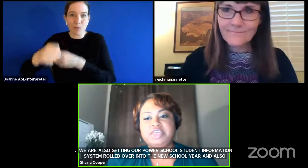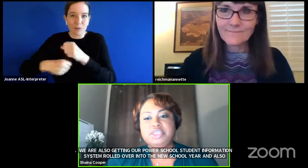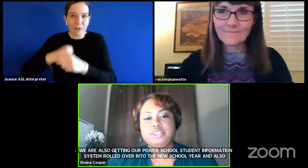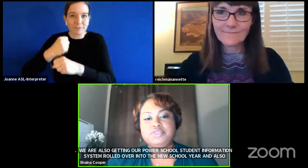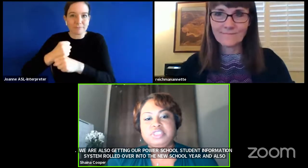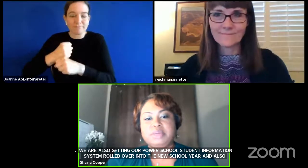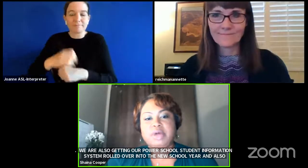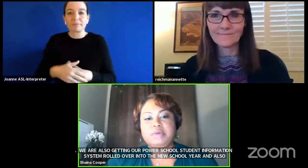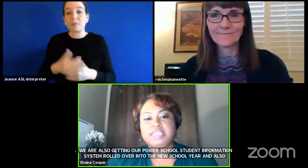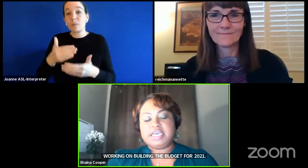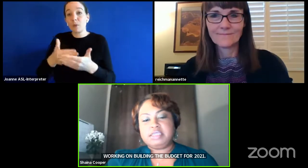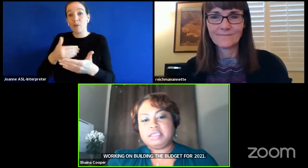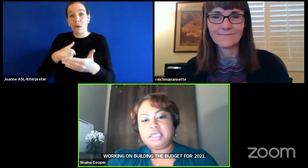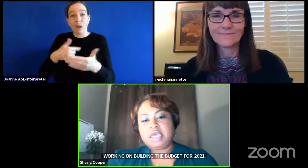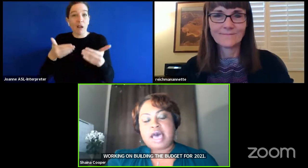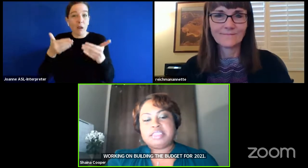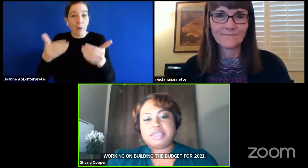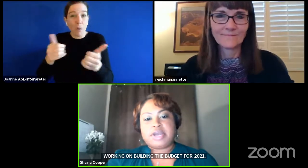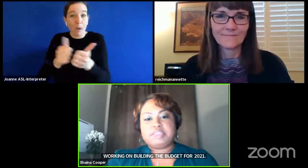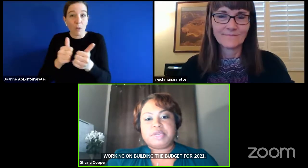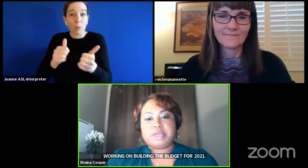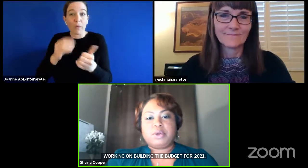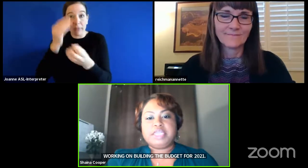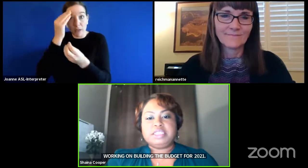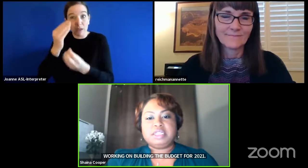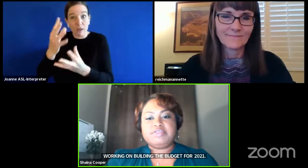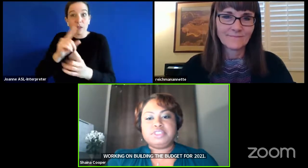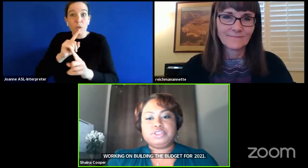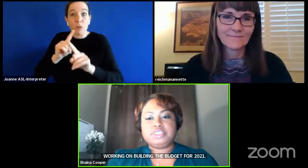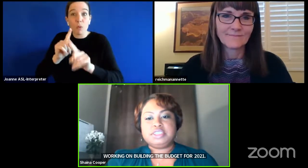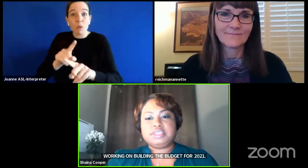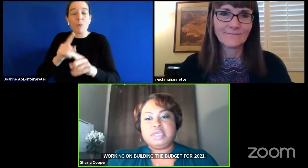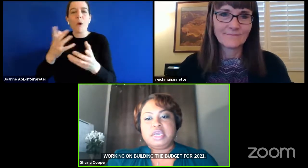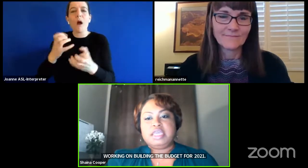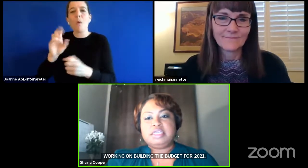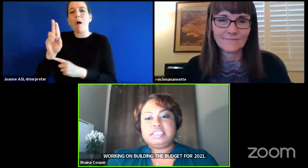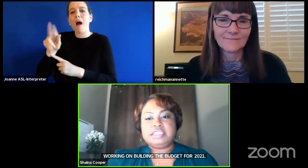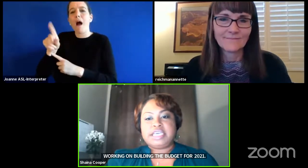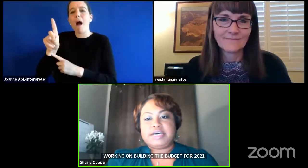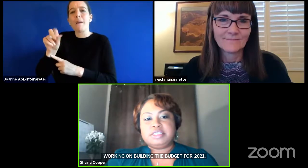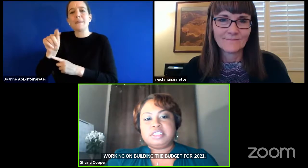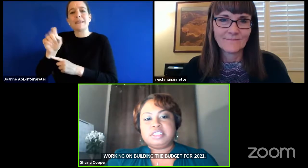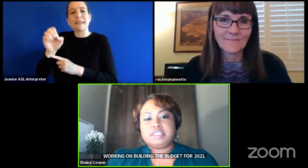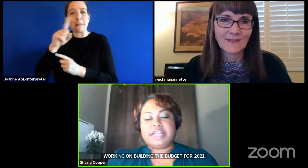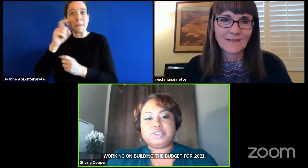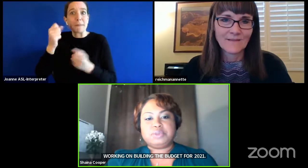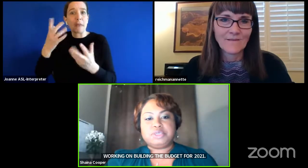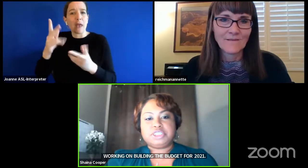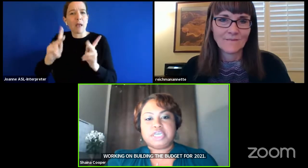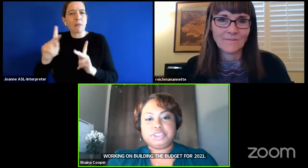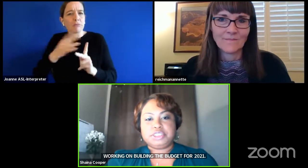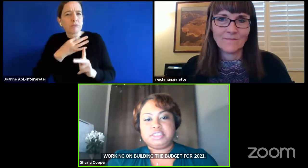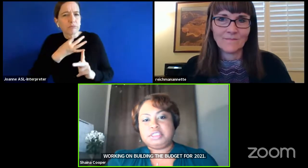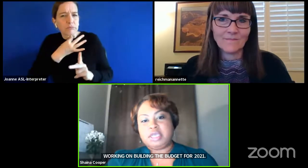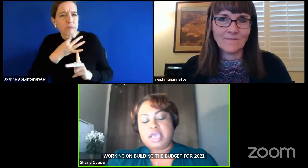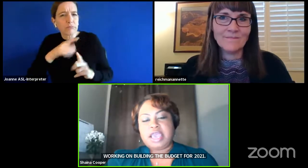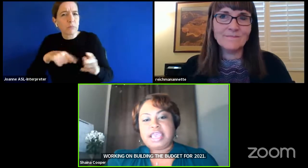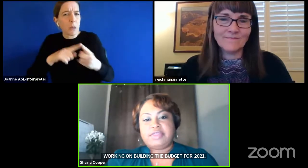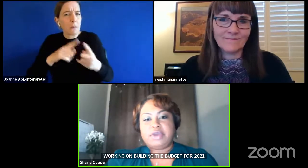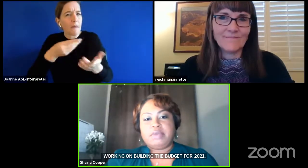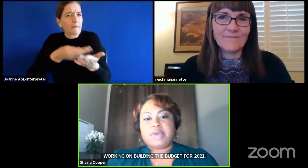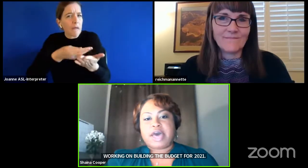wanted to give each of you some updates as there has been a great deal of interest in the details of our financial projections